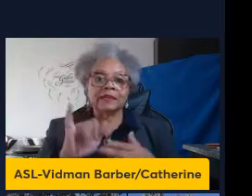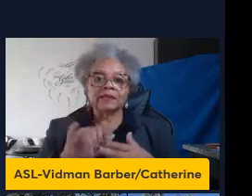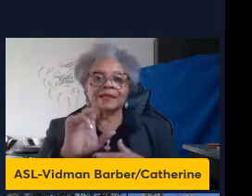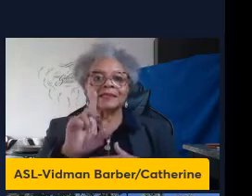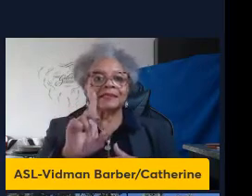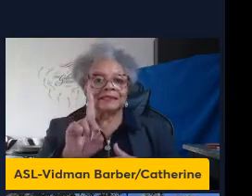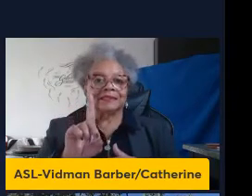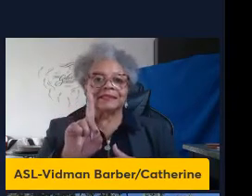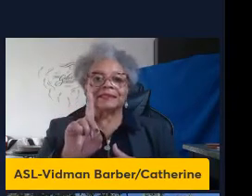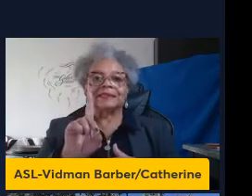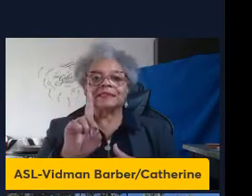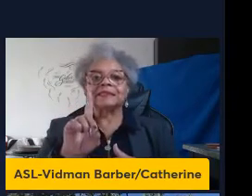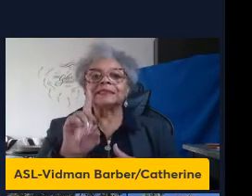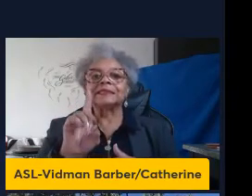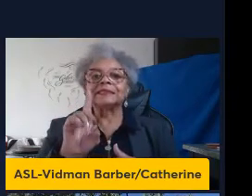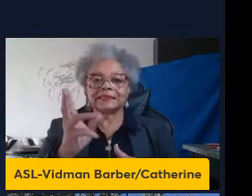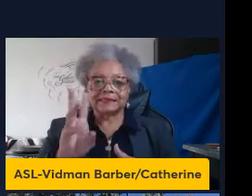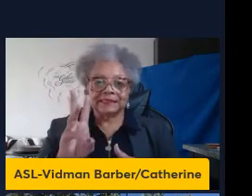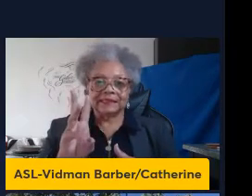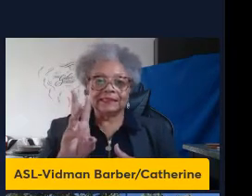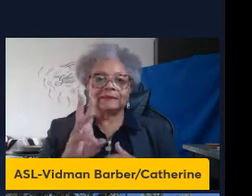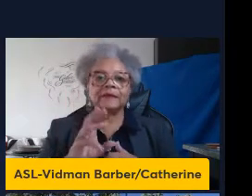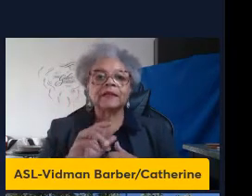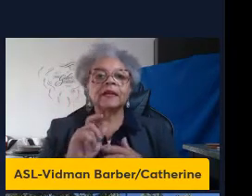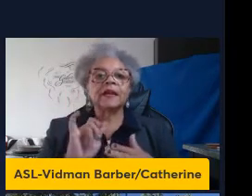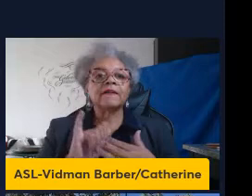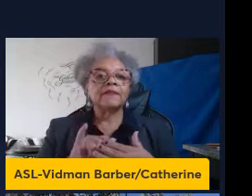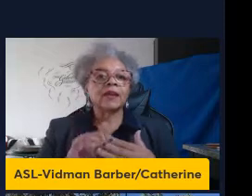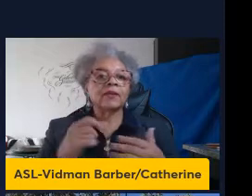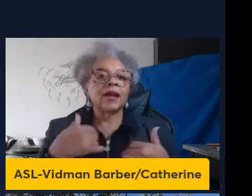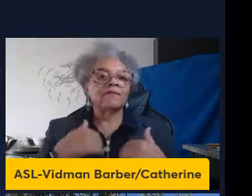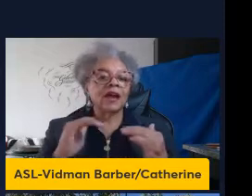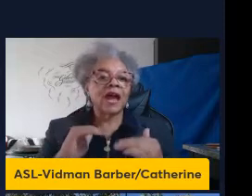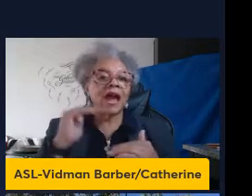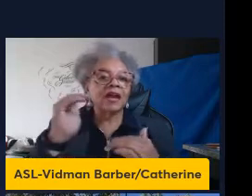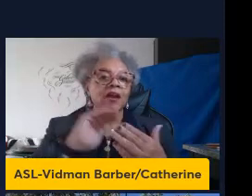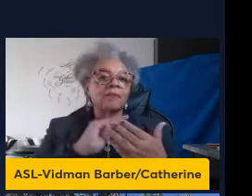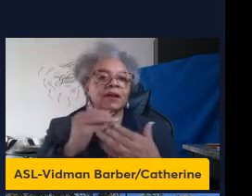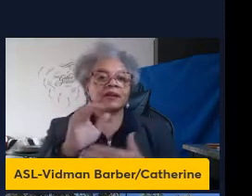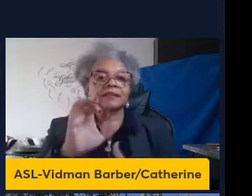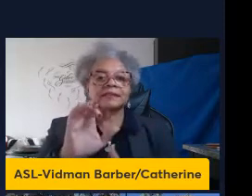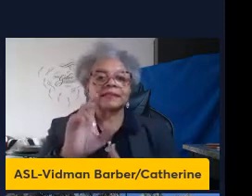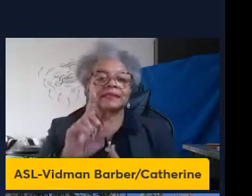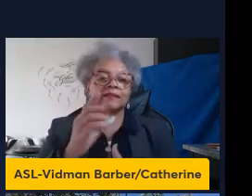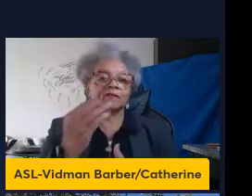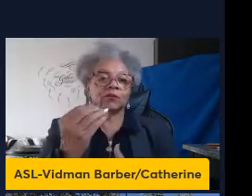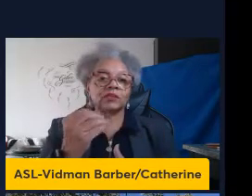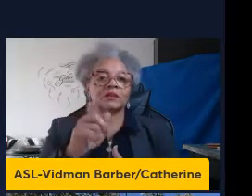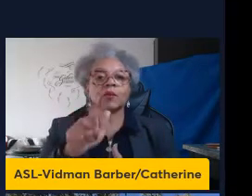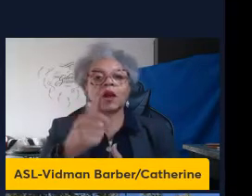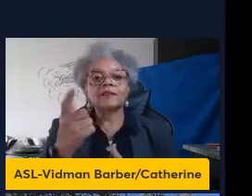there's heterogeneity in these cells that express CD16, where some have higher amounts of CD14 and others have lower.